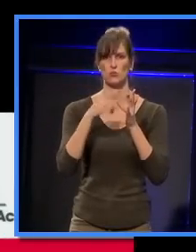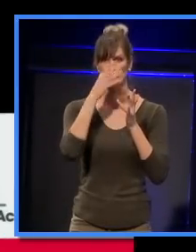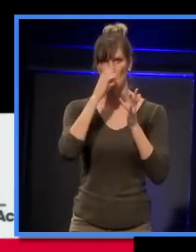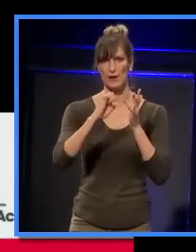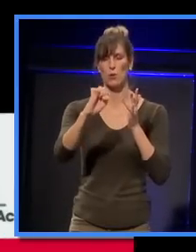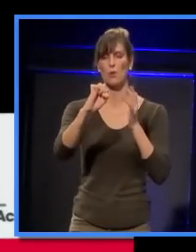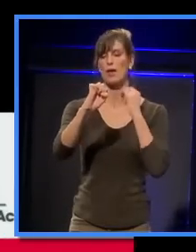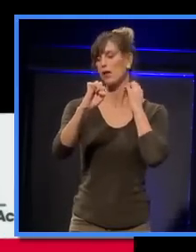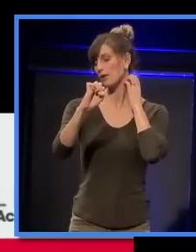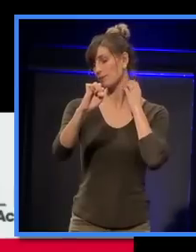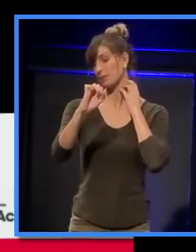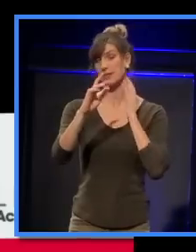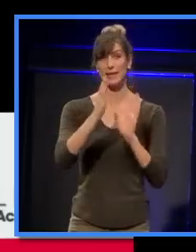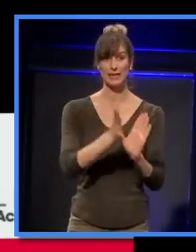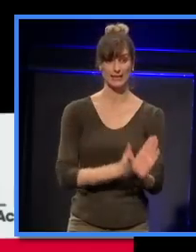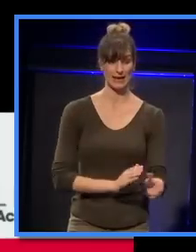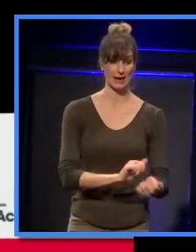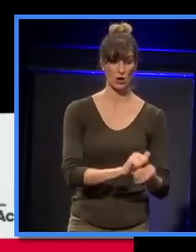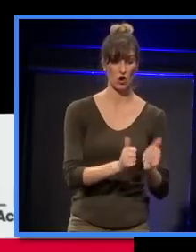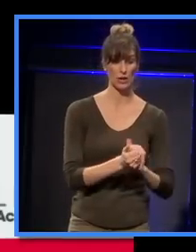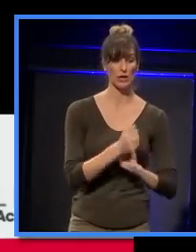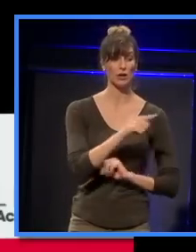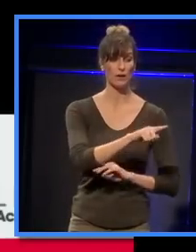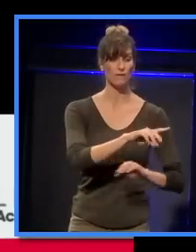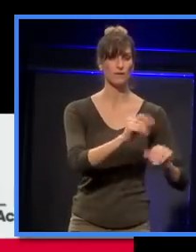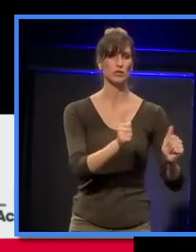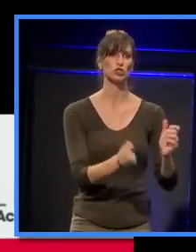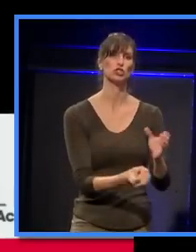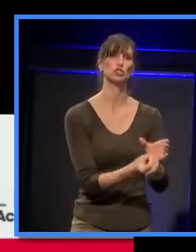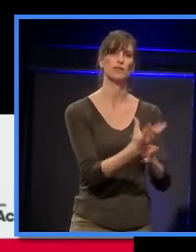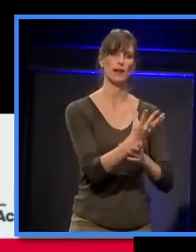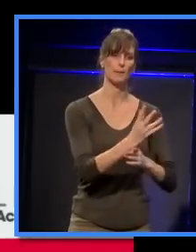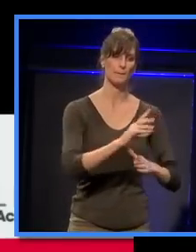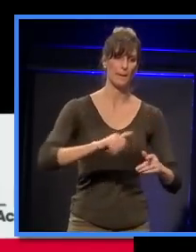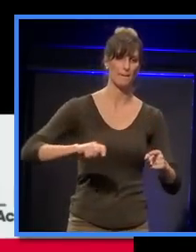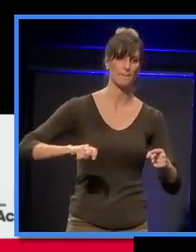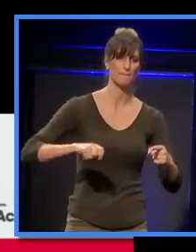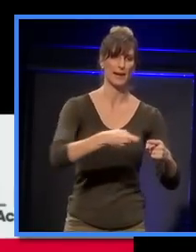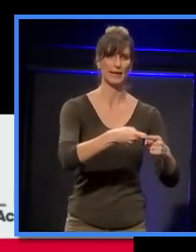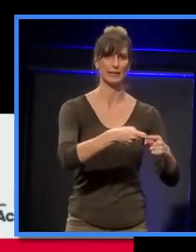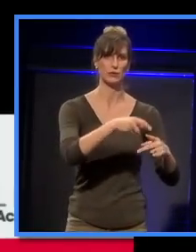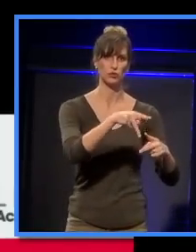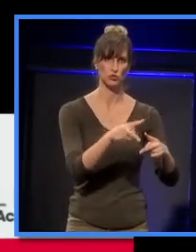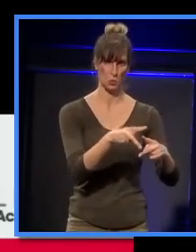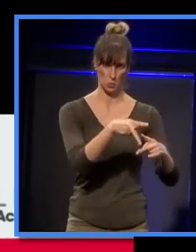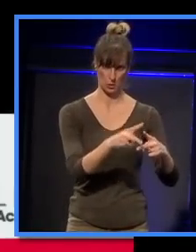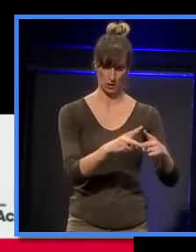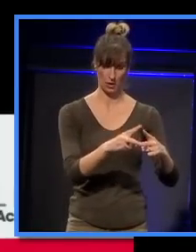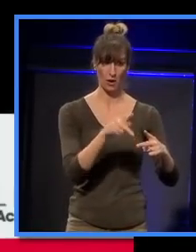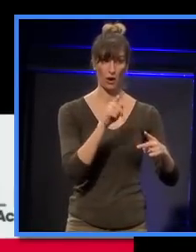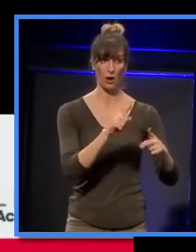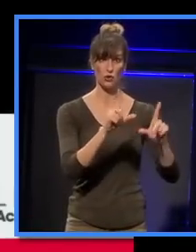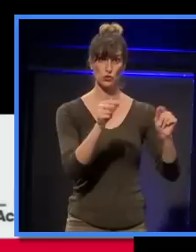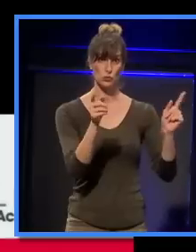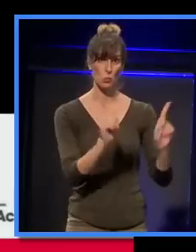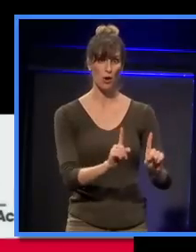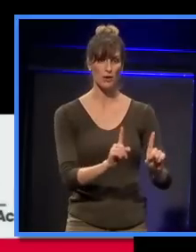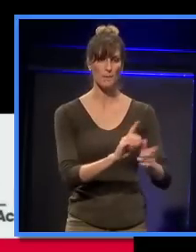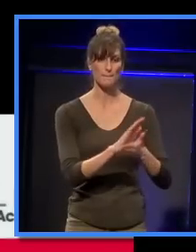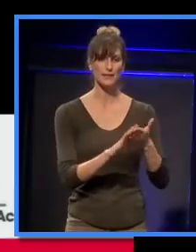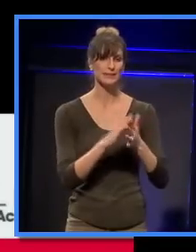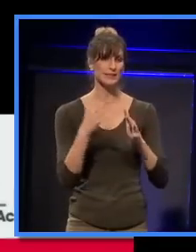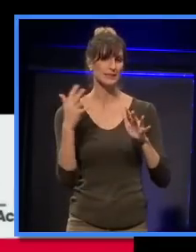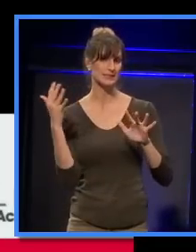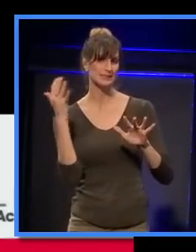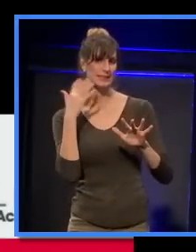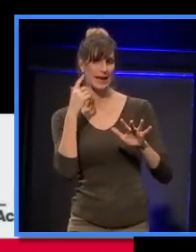one of my young colleagues, developed this plug-in tool, which enabled us to project the sound onto each